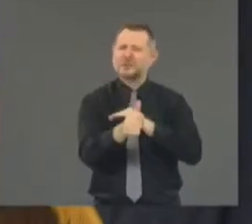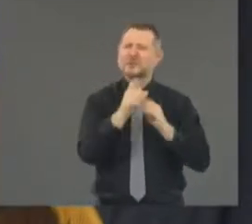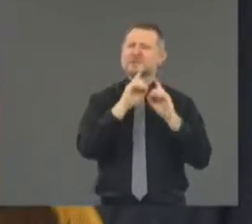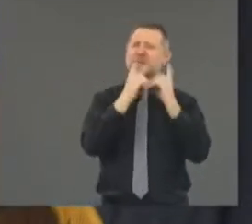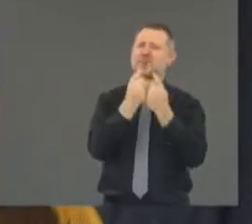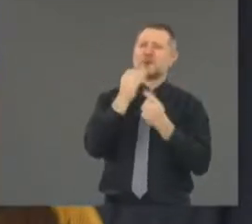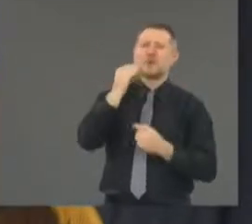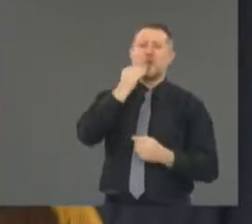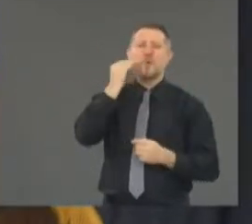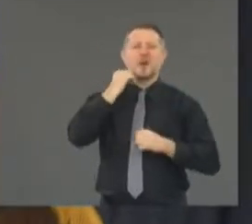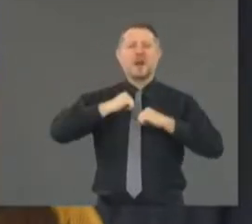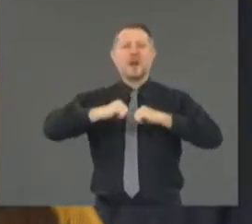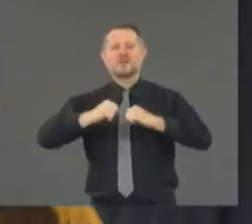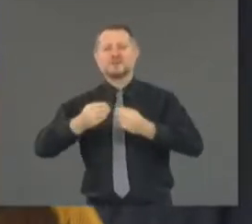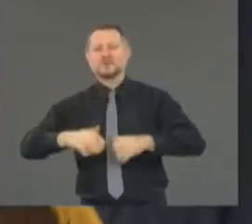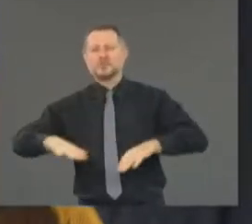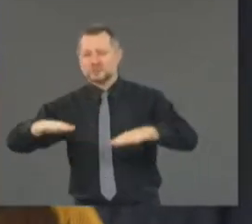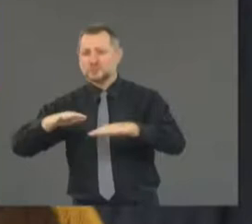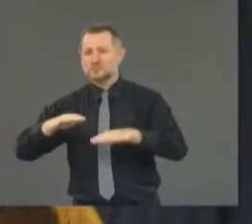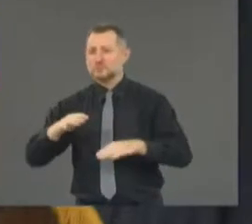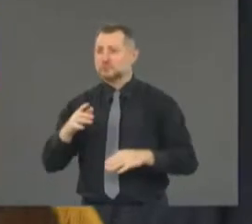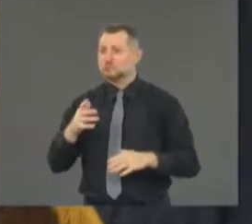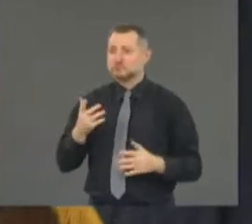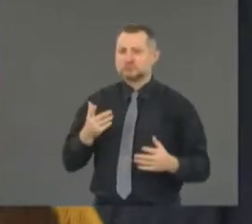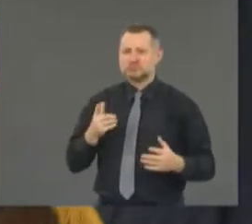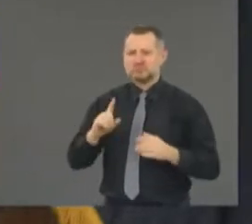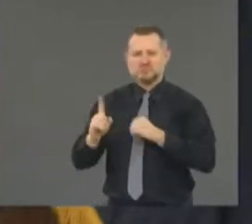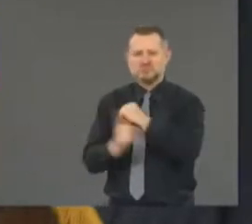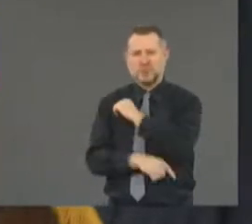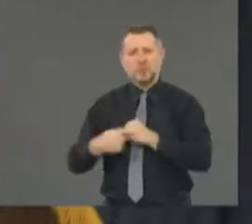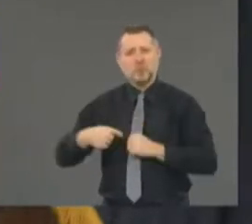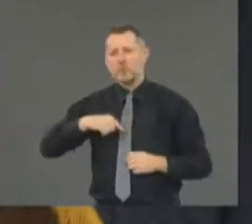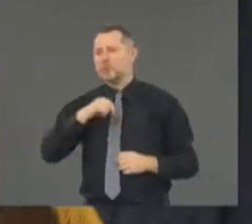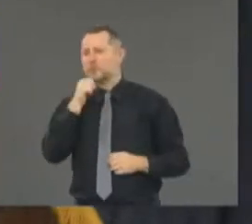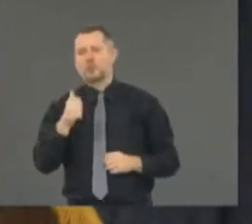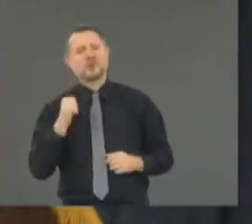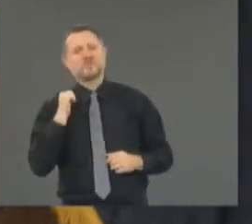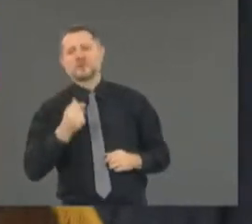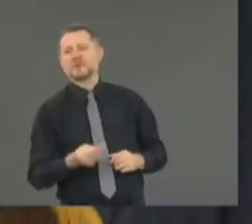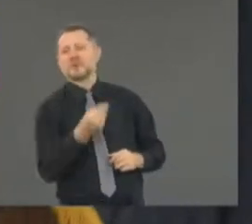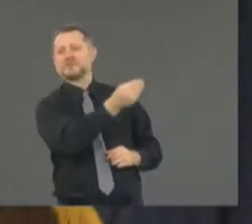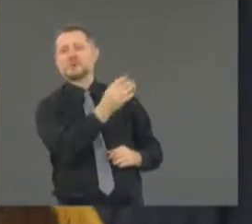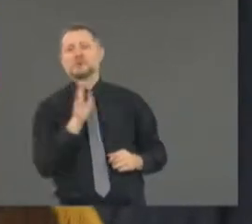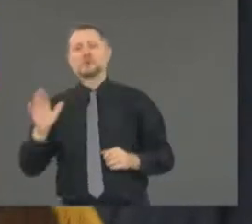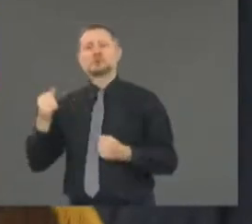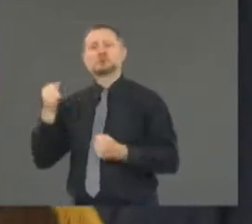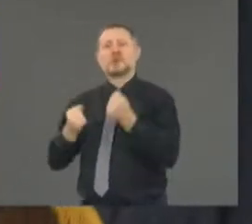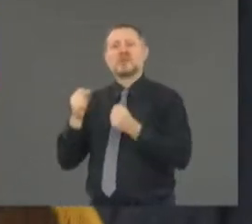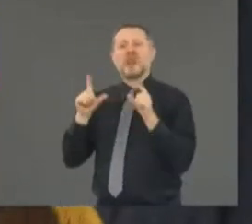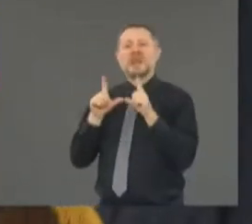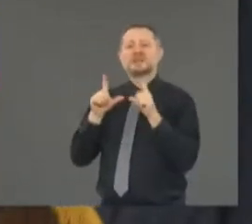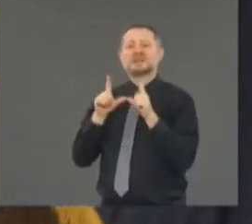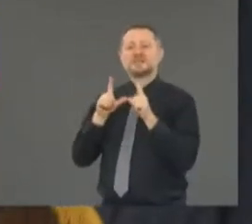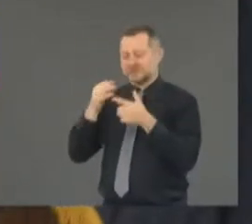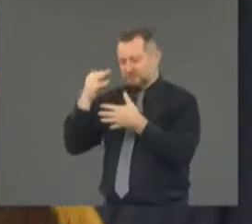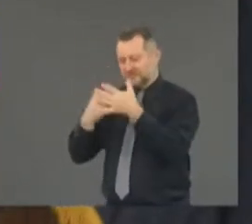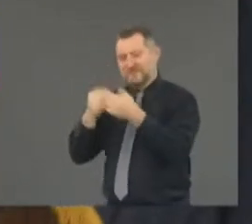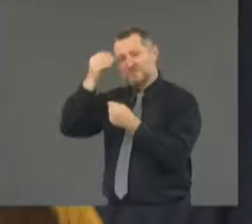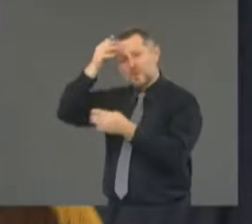because they don't like that we won't give them the driver's licenses for undocumented